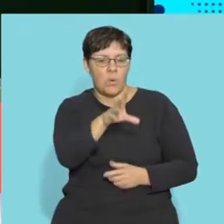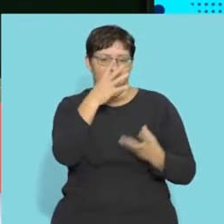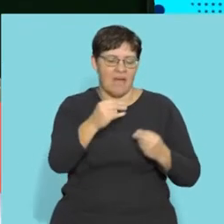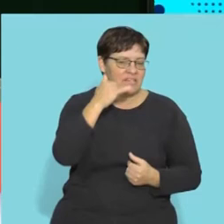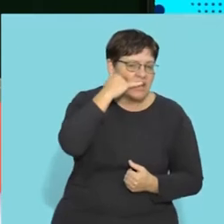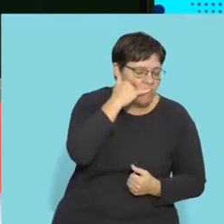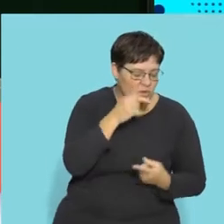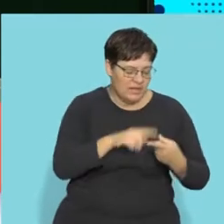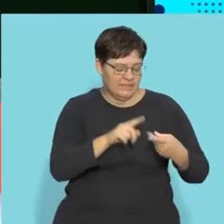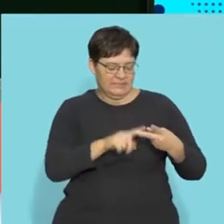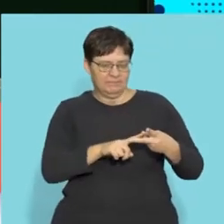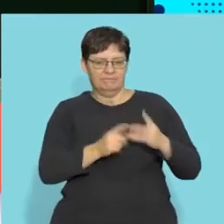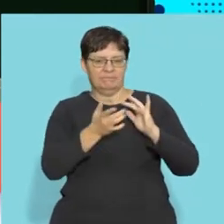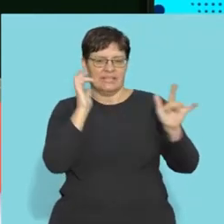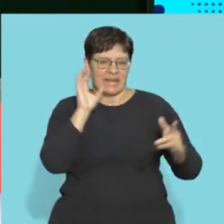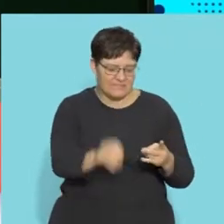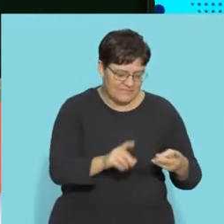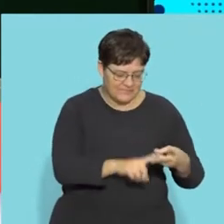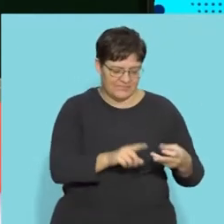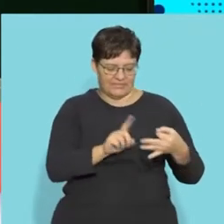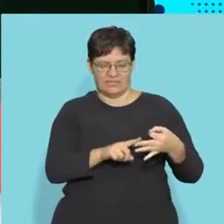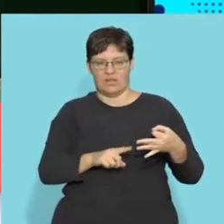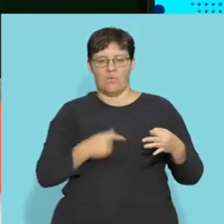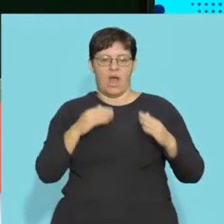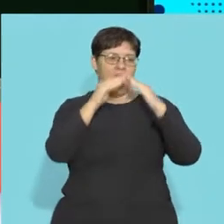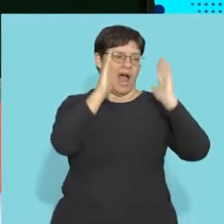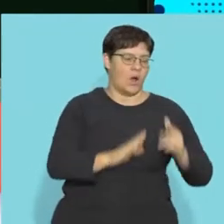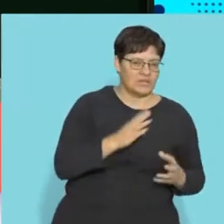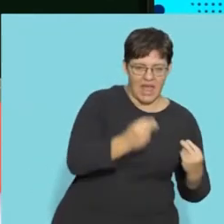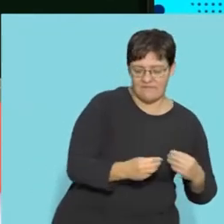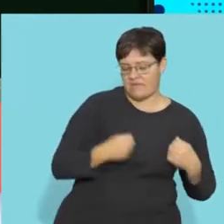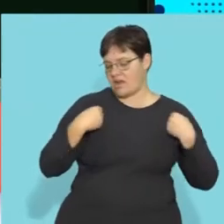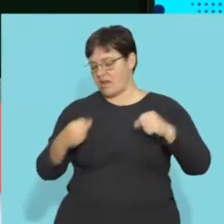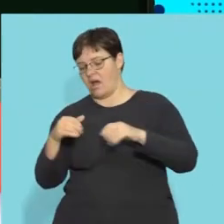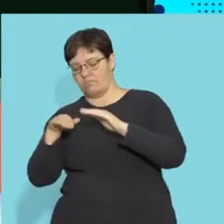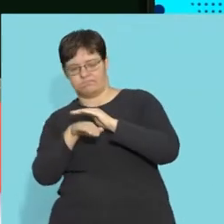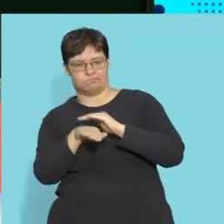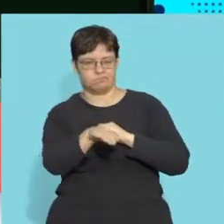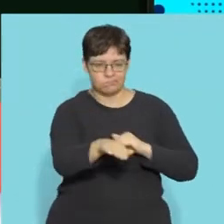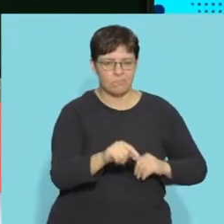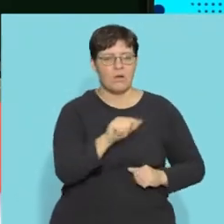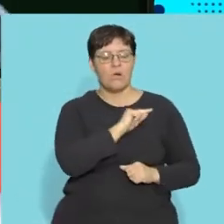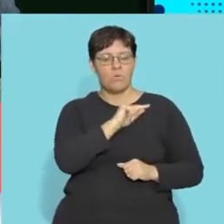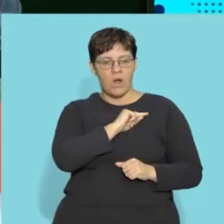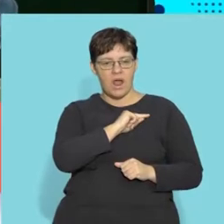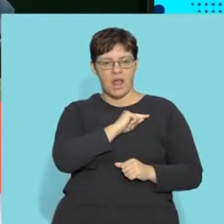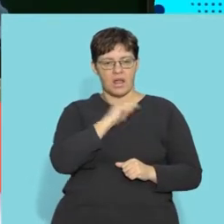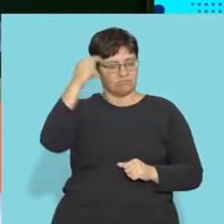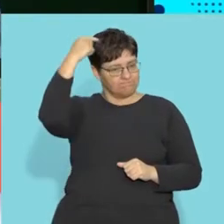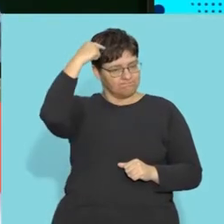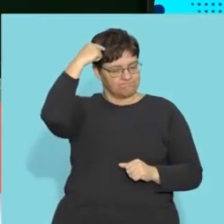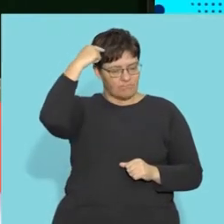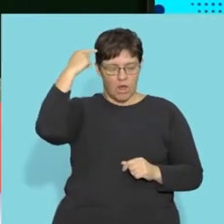have a cell phone, why you have internet, why we are living in houses, driving cars. It's because of all this